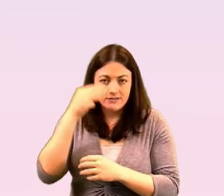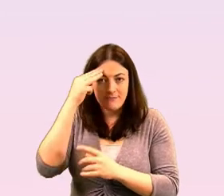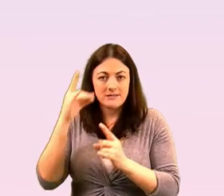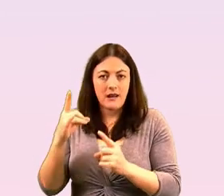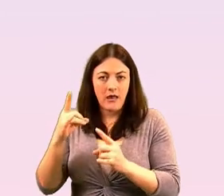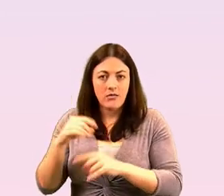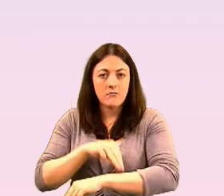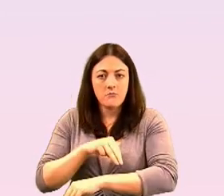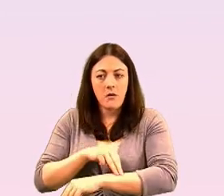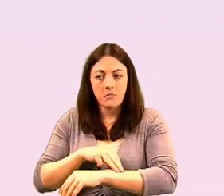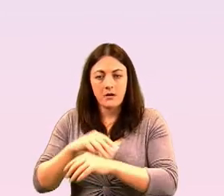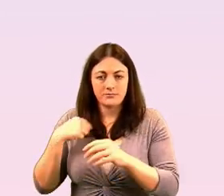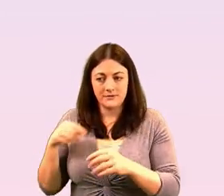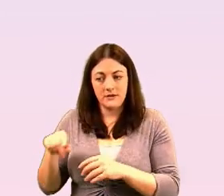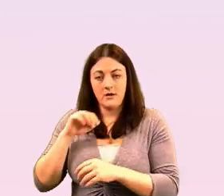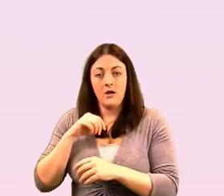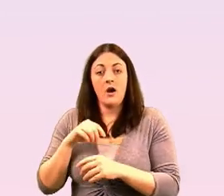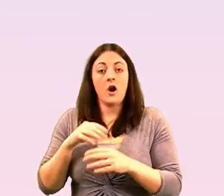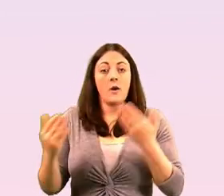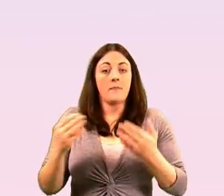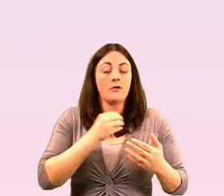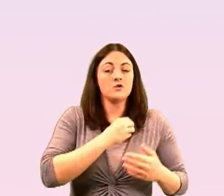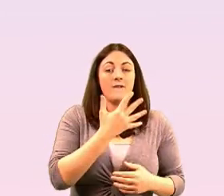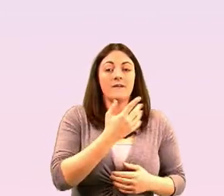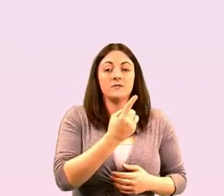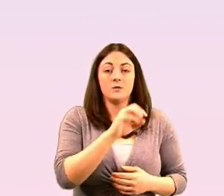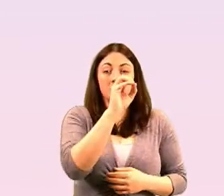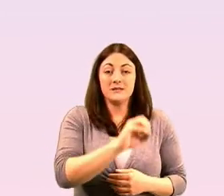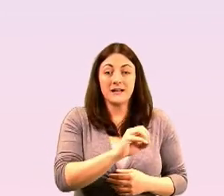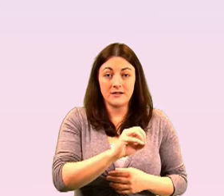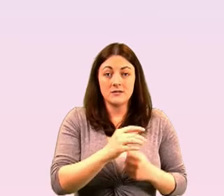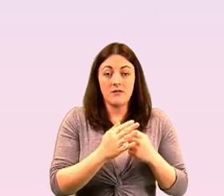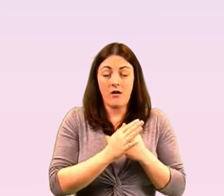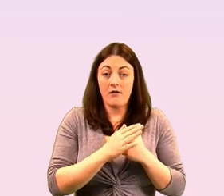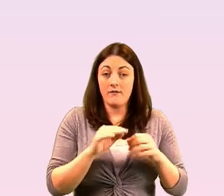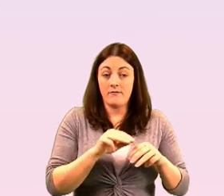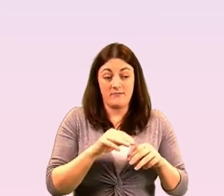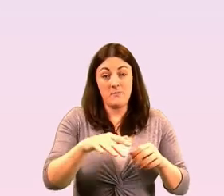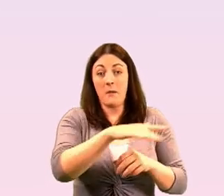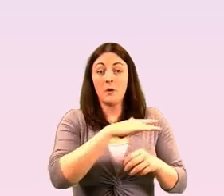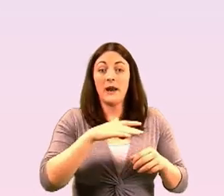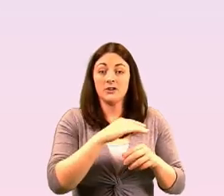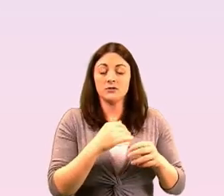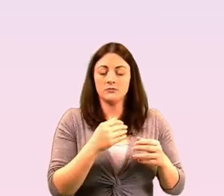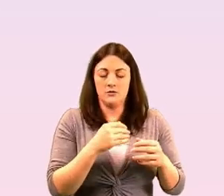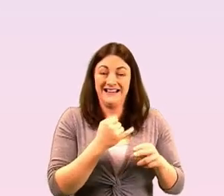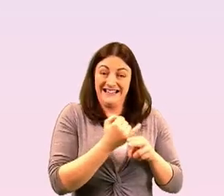and that's compared to 51 of the general population in other covert uh context surveys